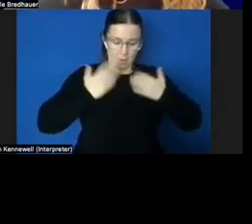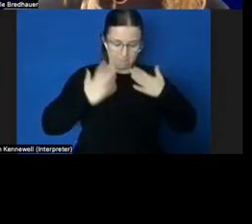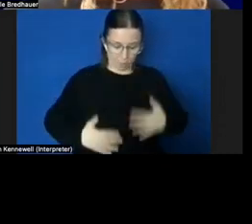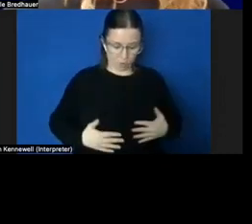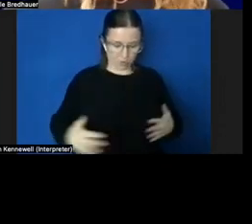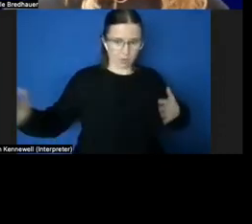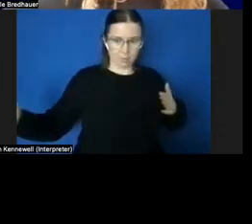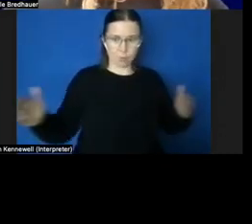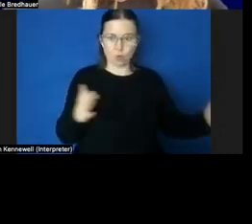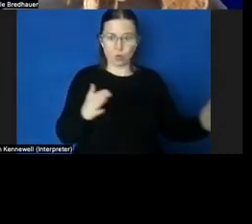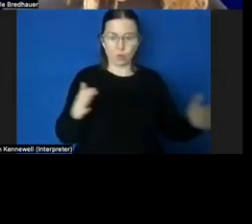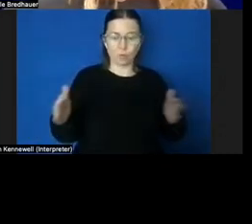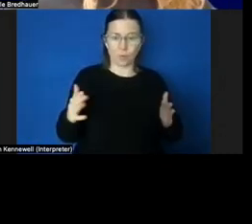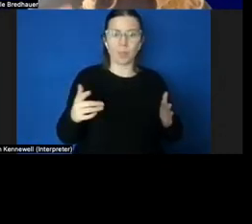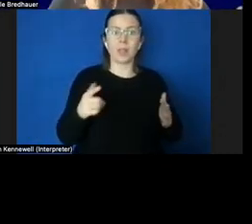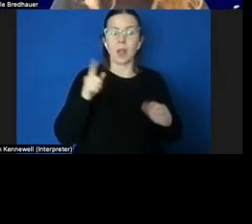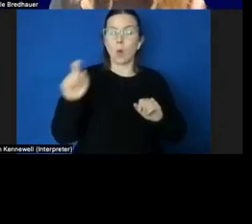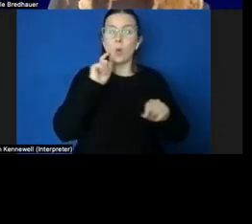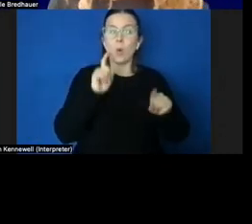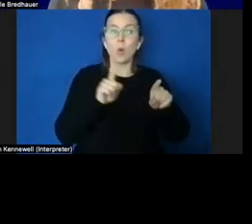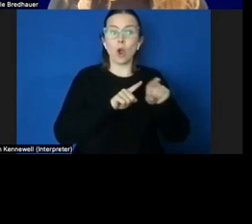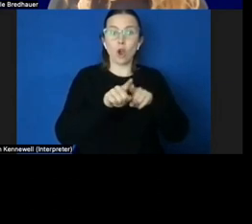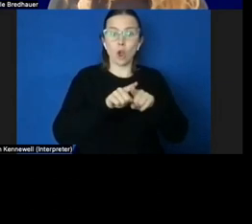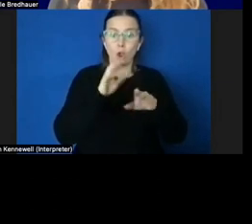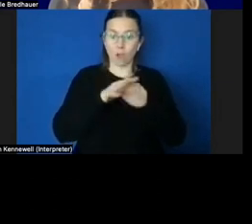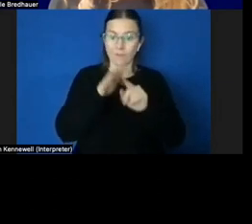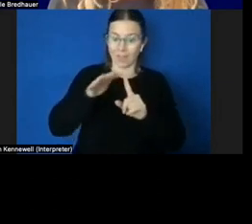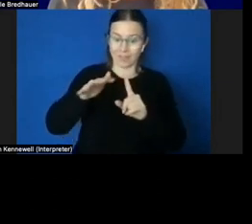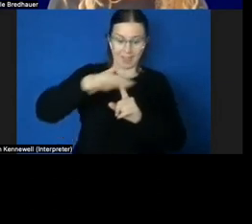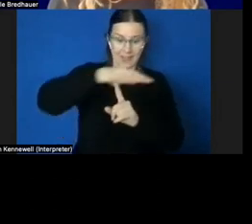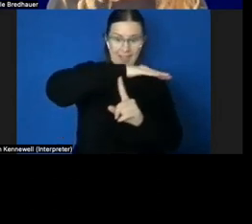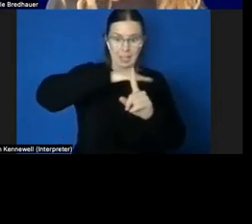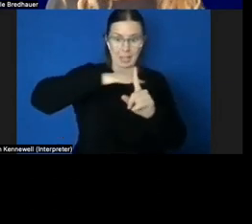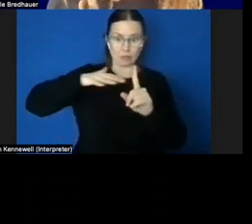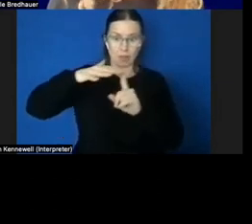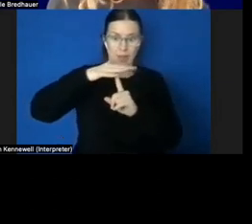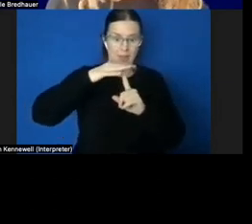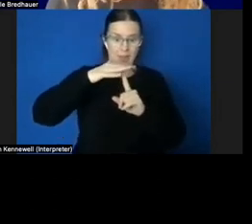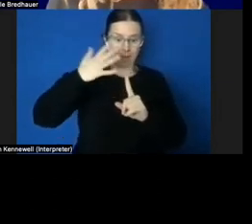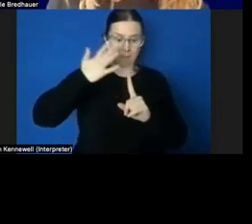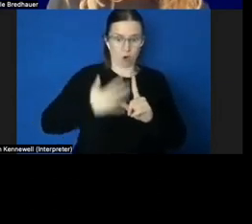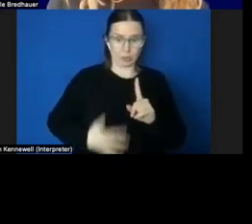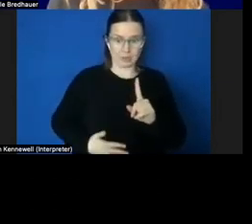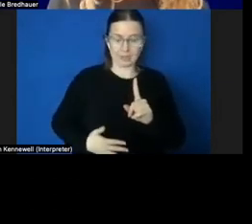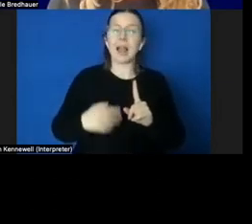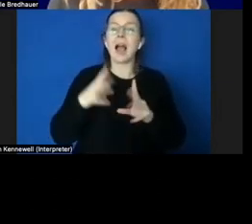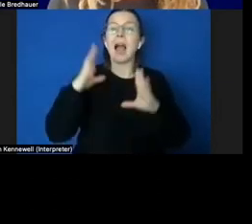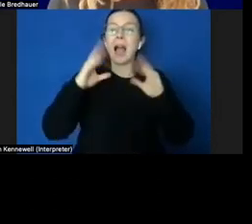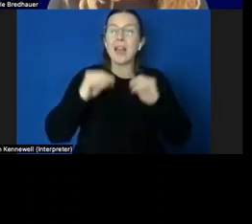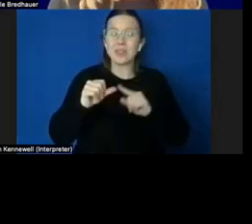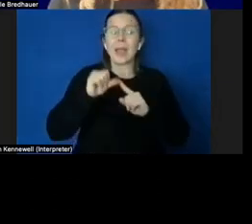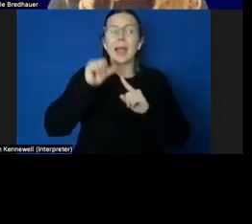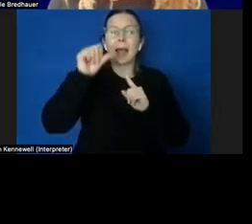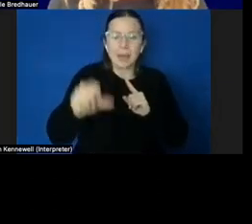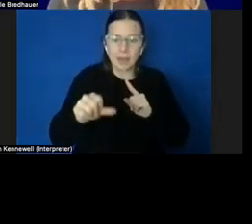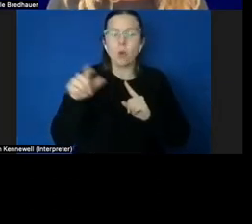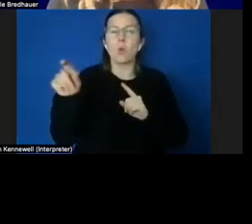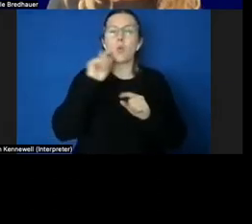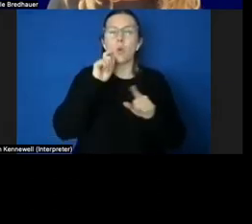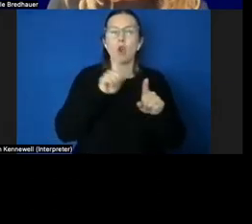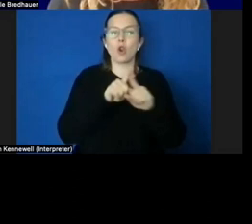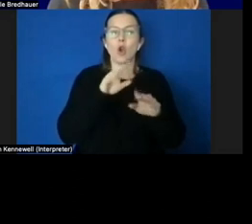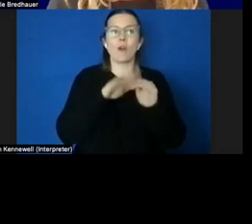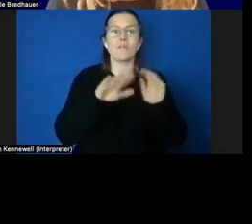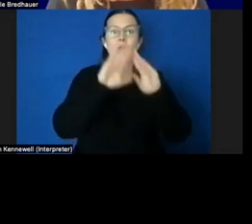child learns about the areas surrounding their own body. And then the child learns about her world in larger